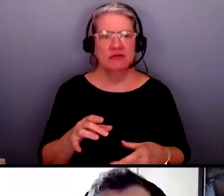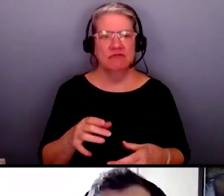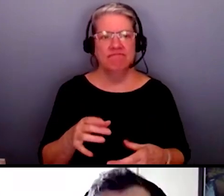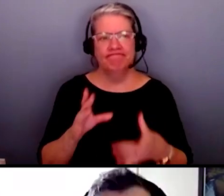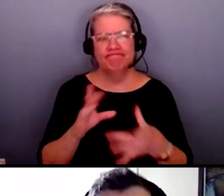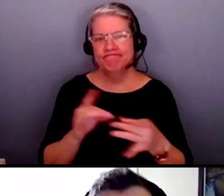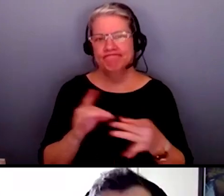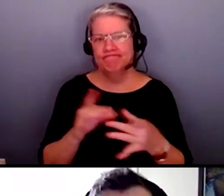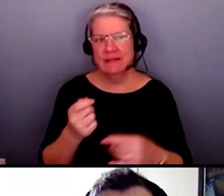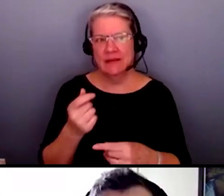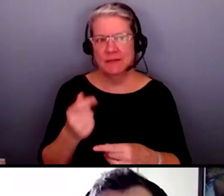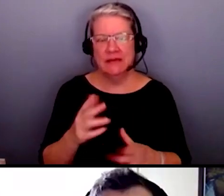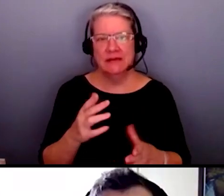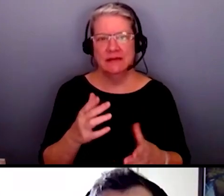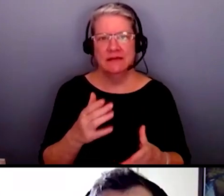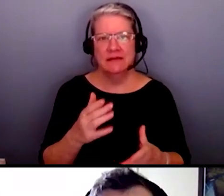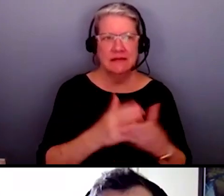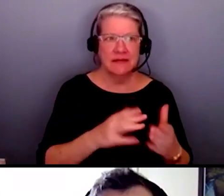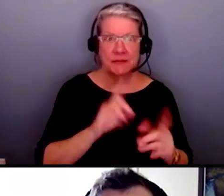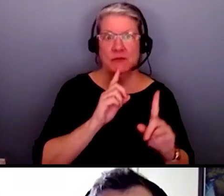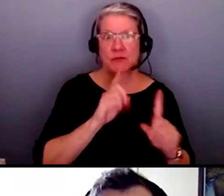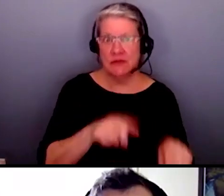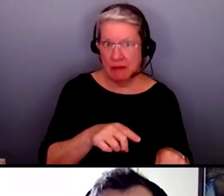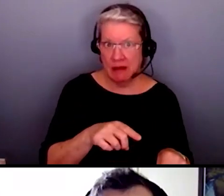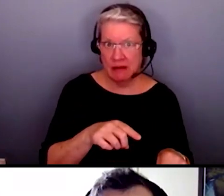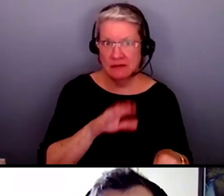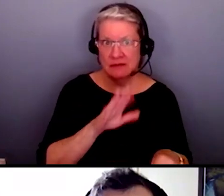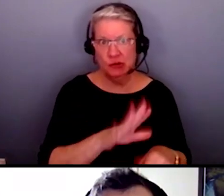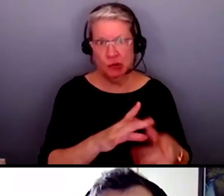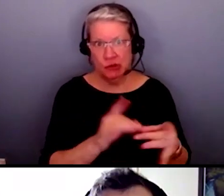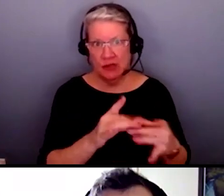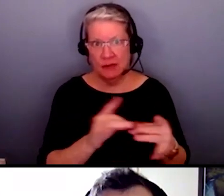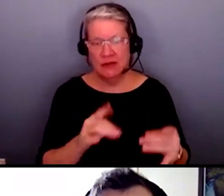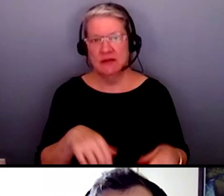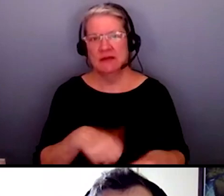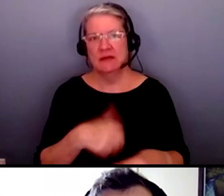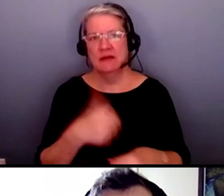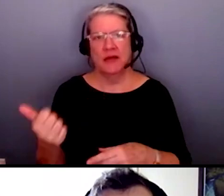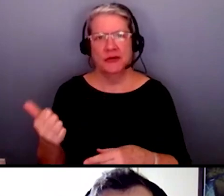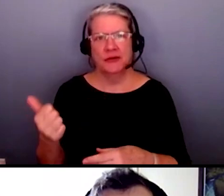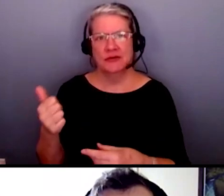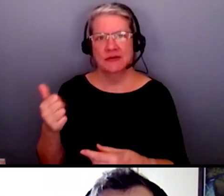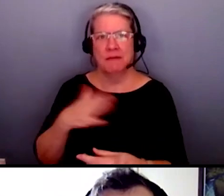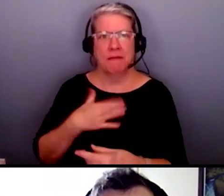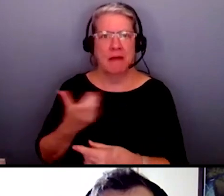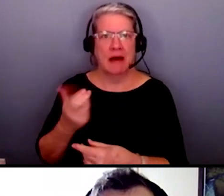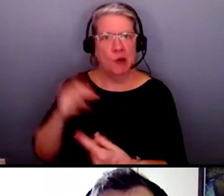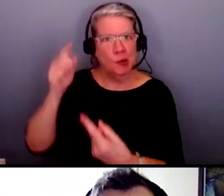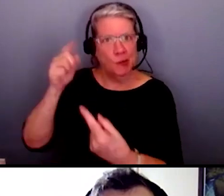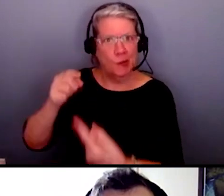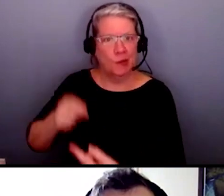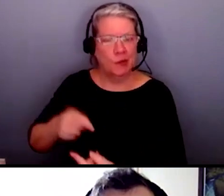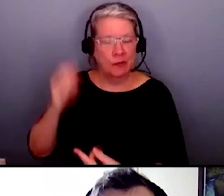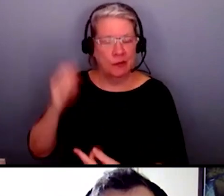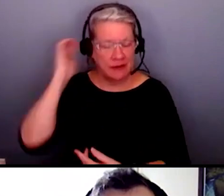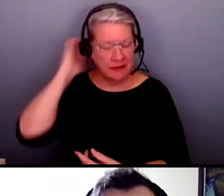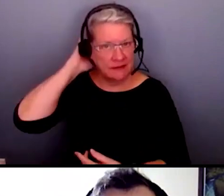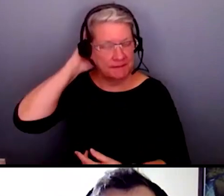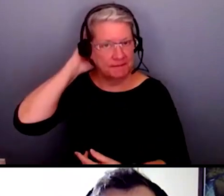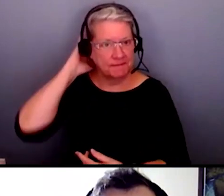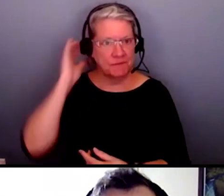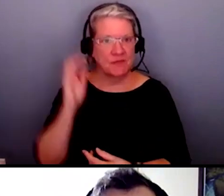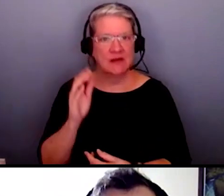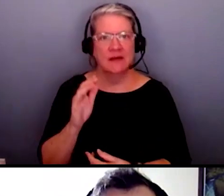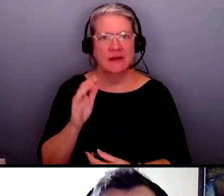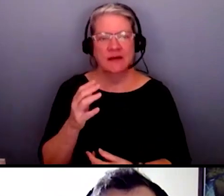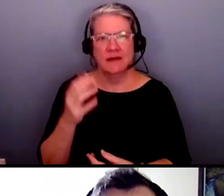been said because this is a really great conversation and also um make a um one or two points that i haven't heard yet but i i wanted to share for for